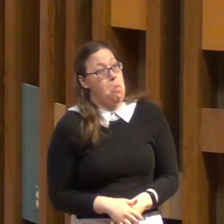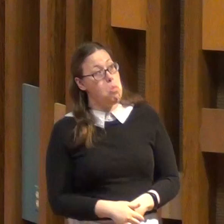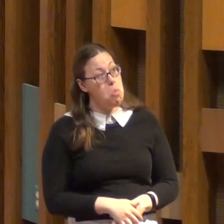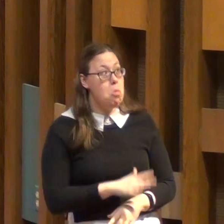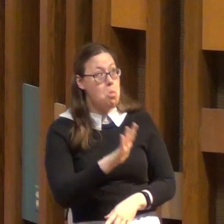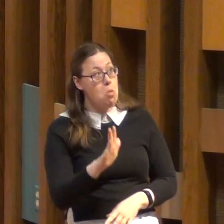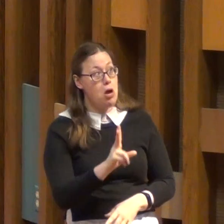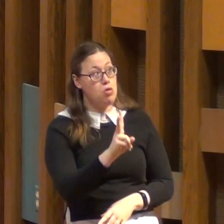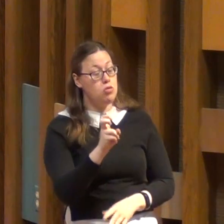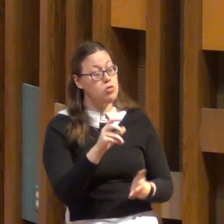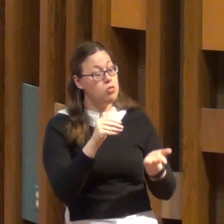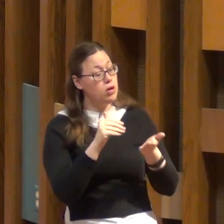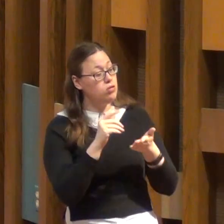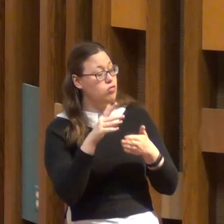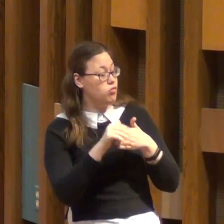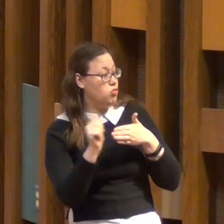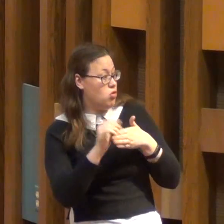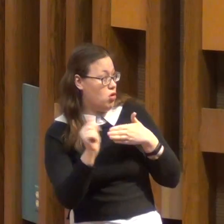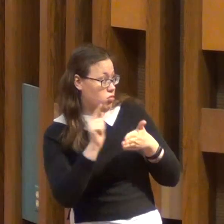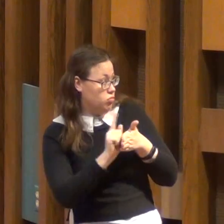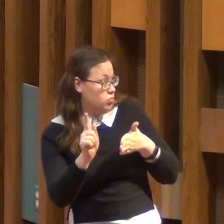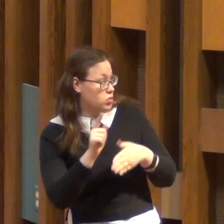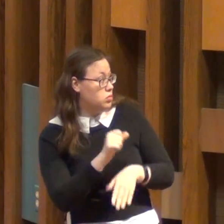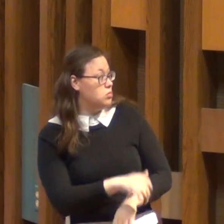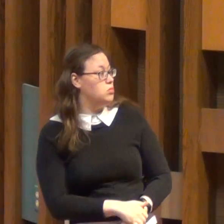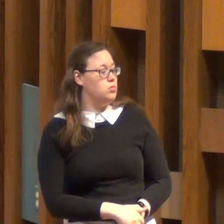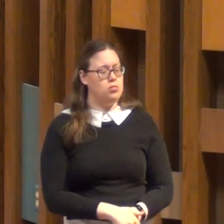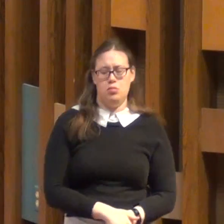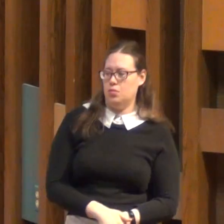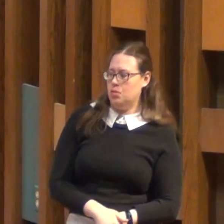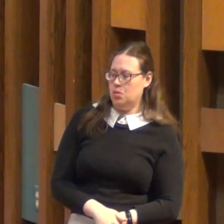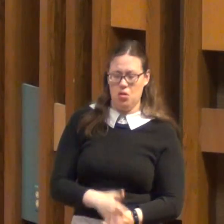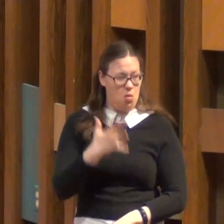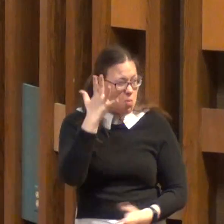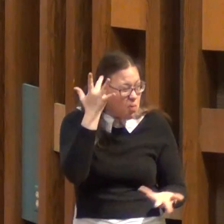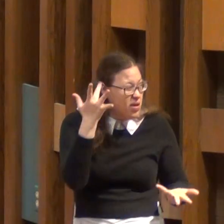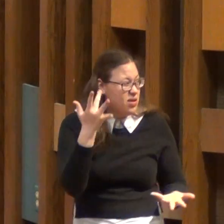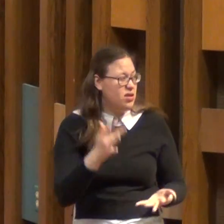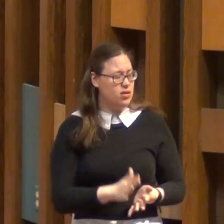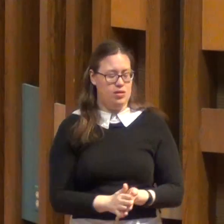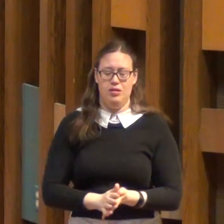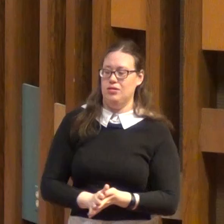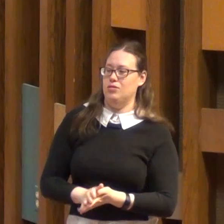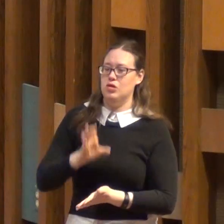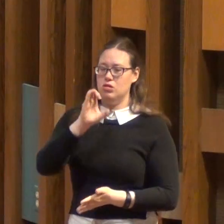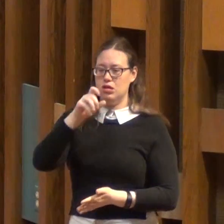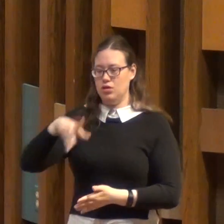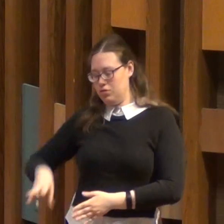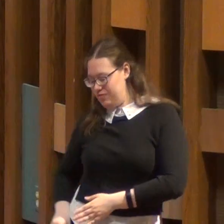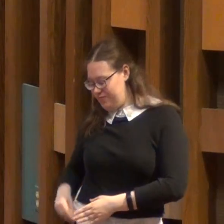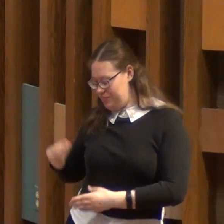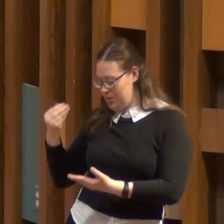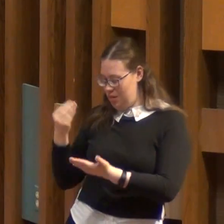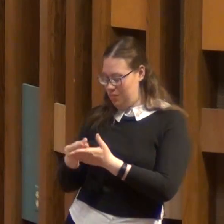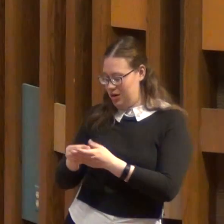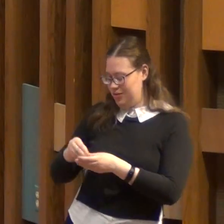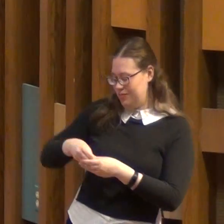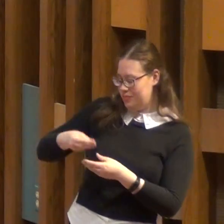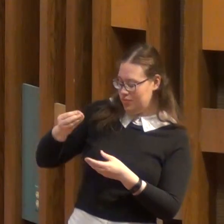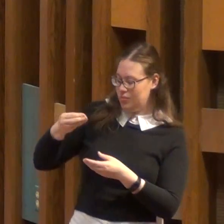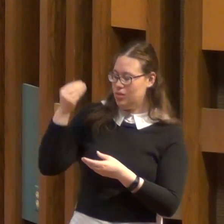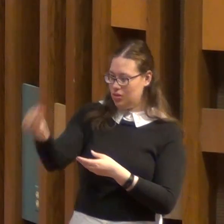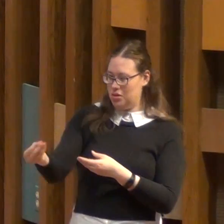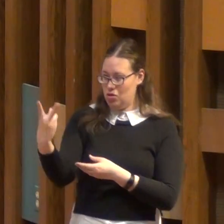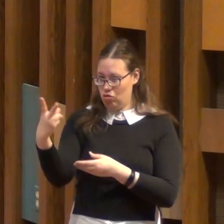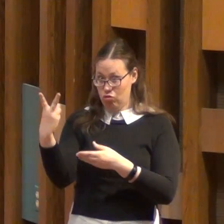About 200 bucks, the young man replied. Why? The CEO reached into his wallet, handed him